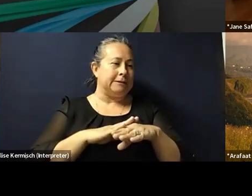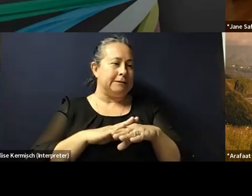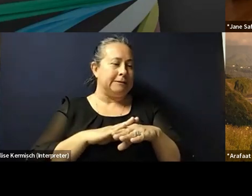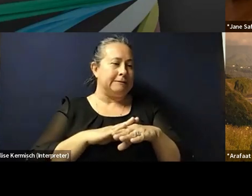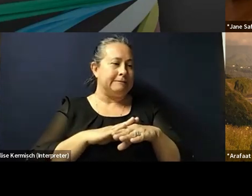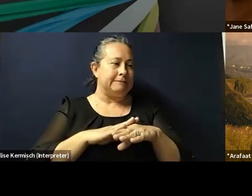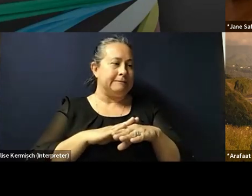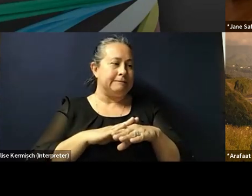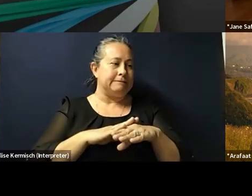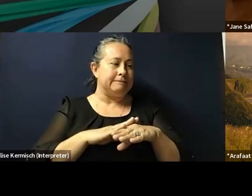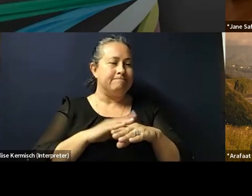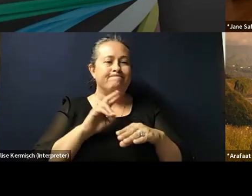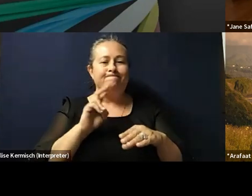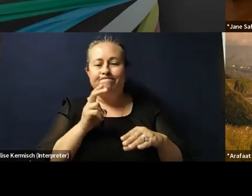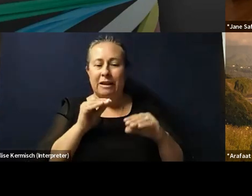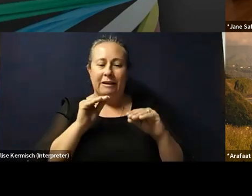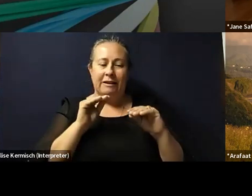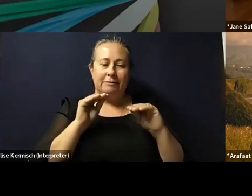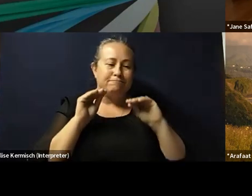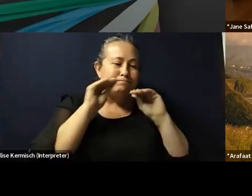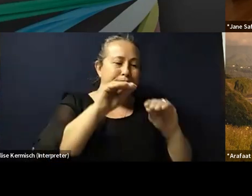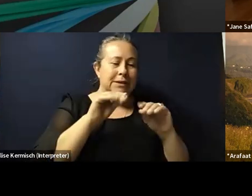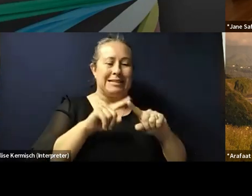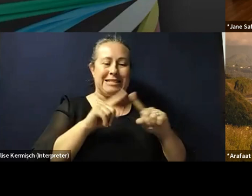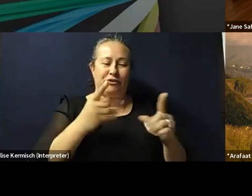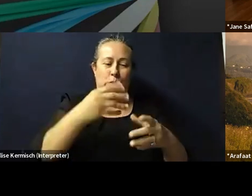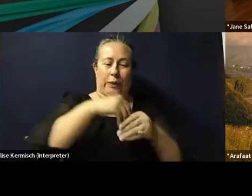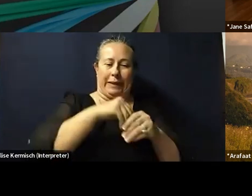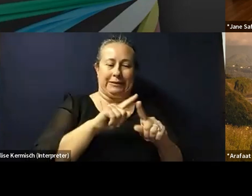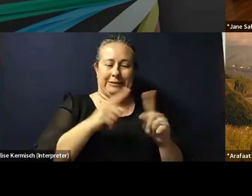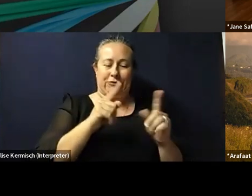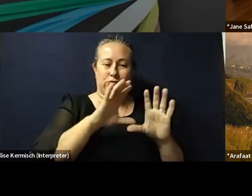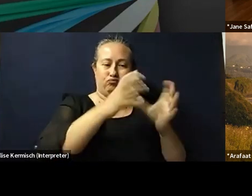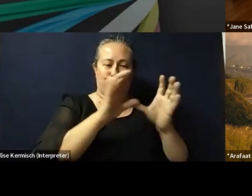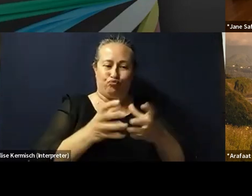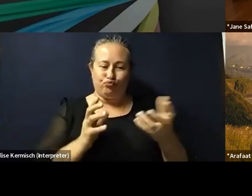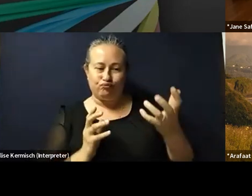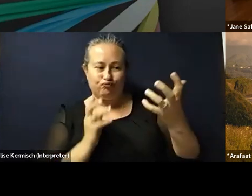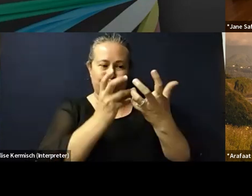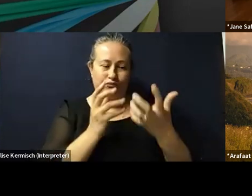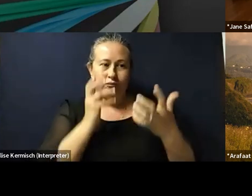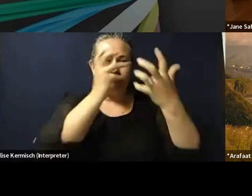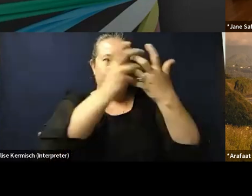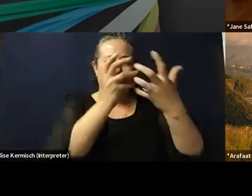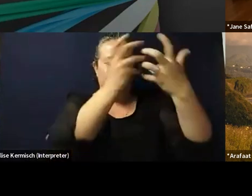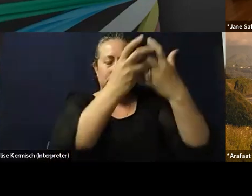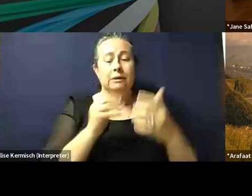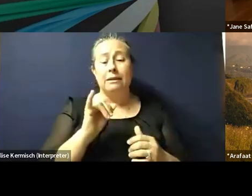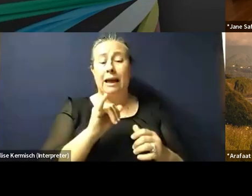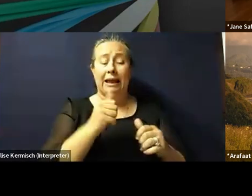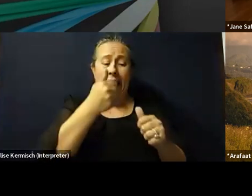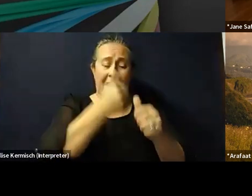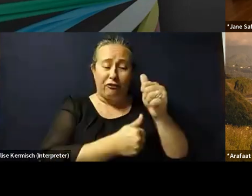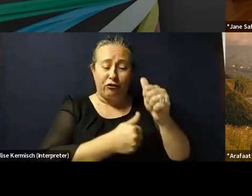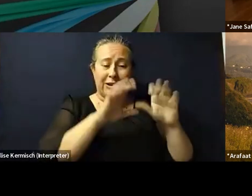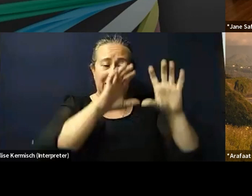fixing differences into castes, right? So it's very much about, in some ways you could say, every caste below the